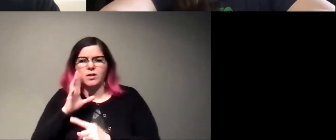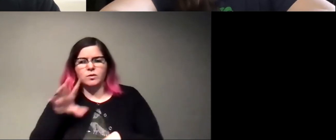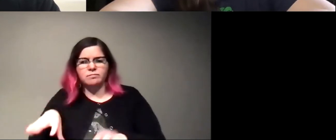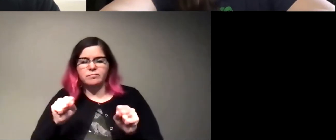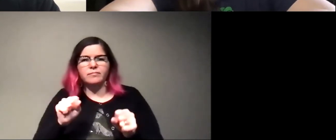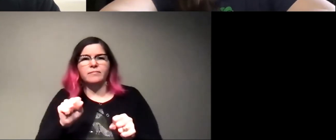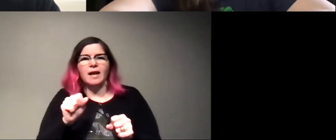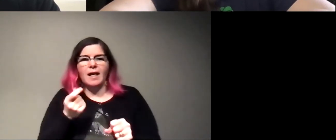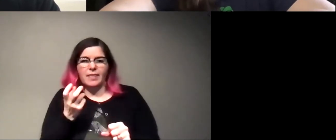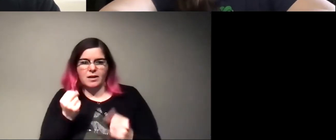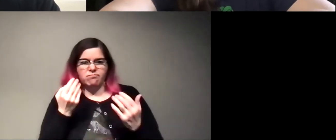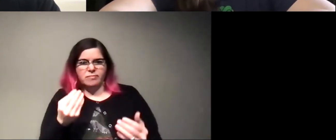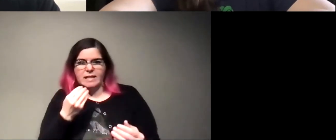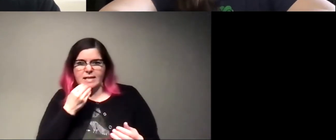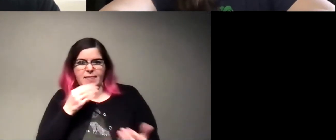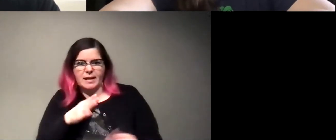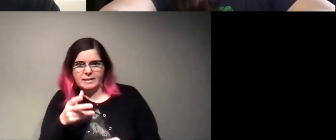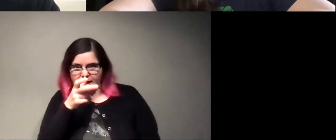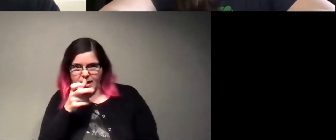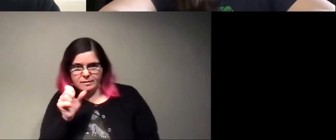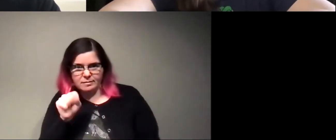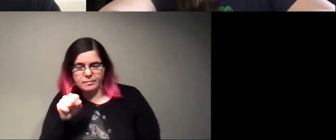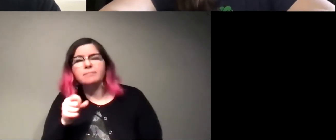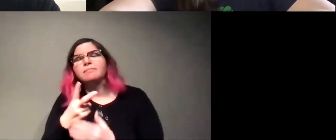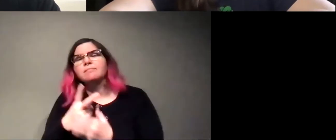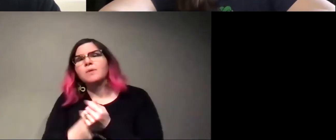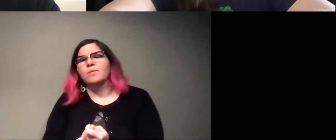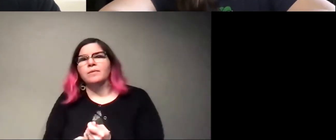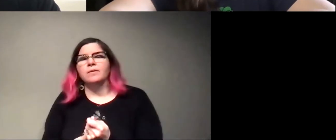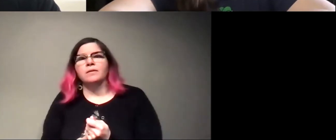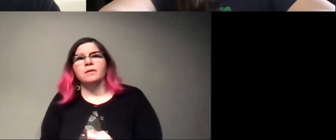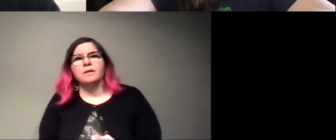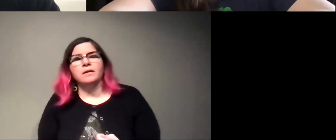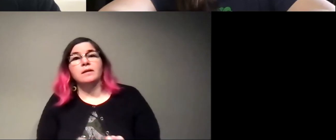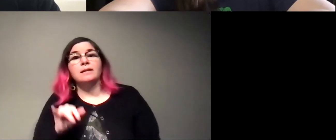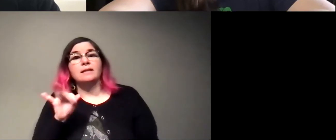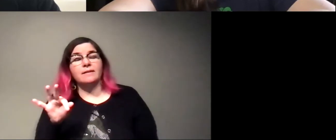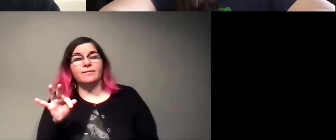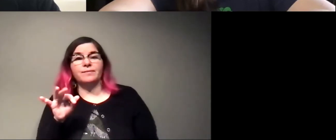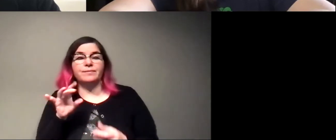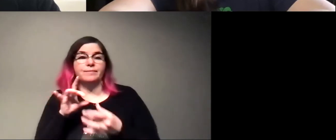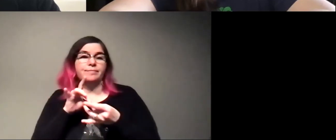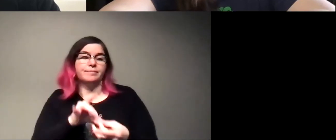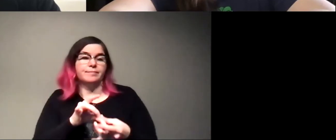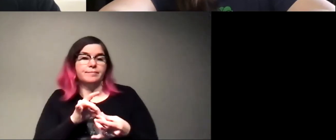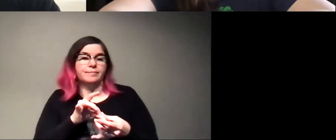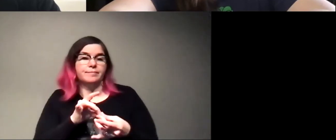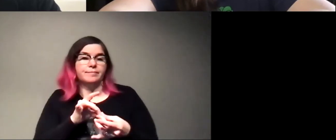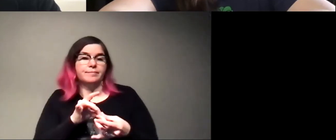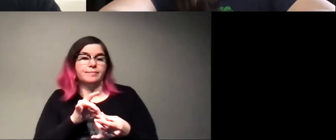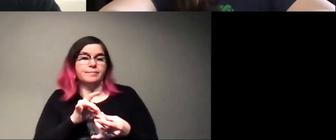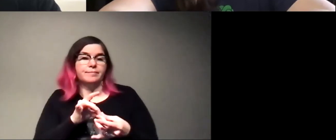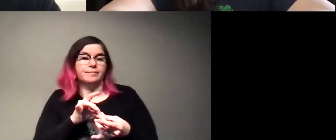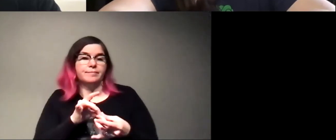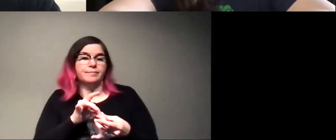nutrient source? Yes, both. Um, so, uh, if in the cases where the, the fungus doesn't grow,